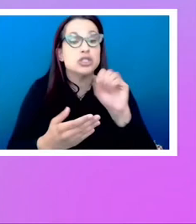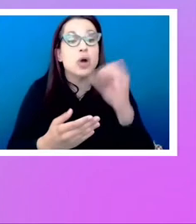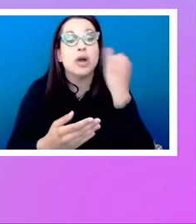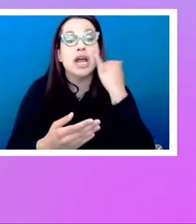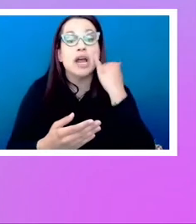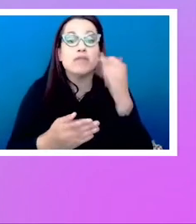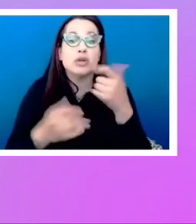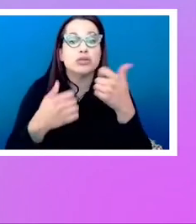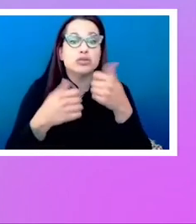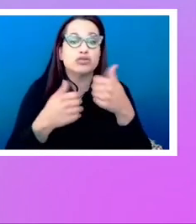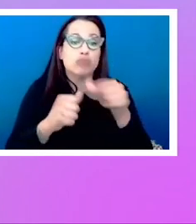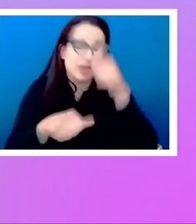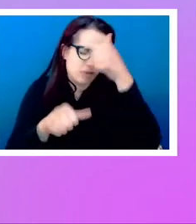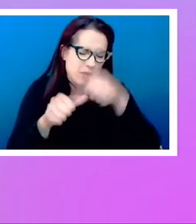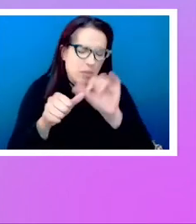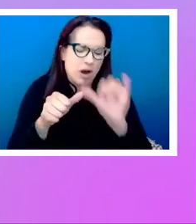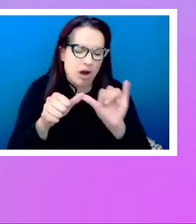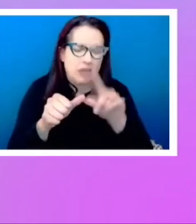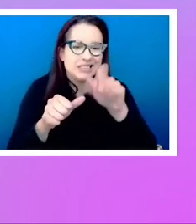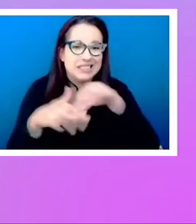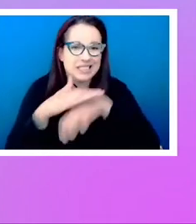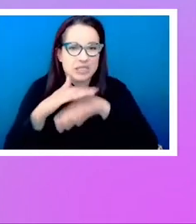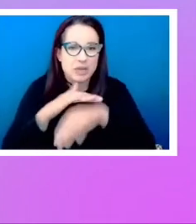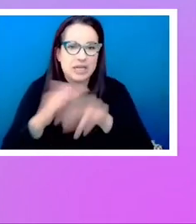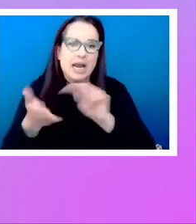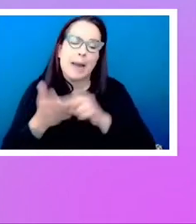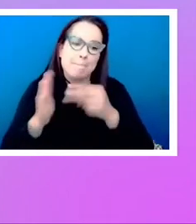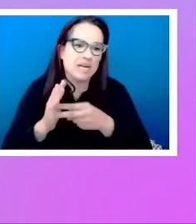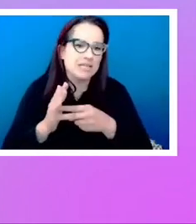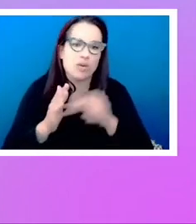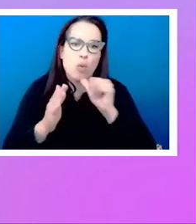it in mind as you go, you tend not to have too many problems.